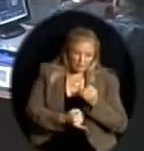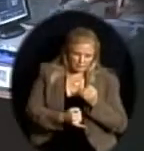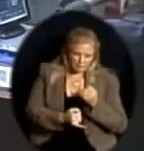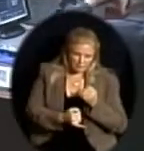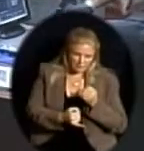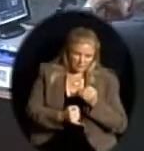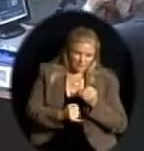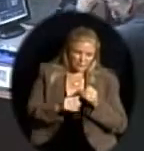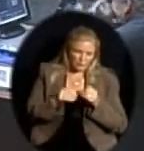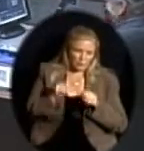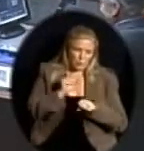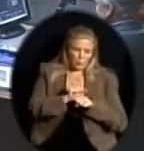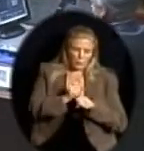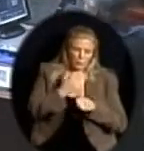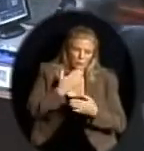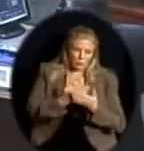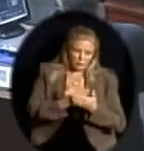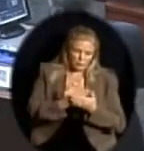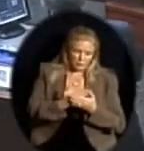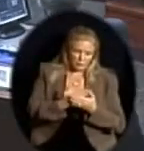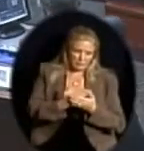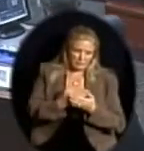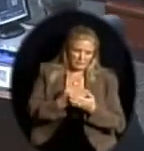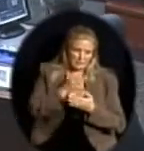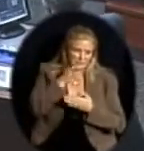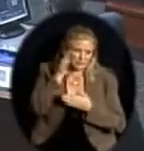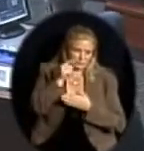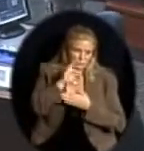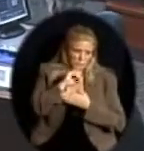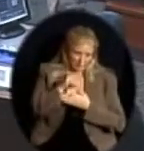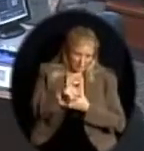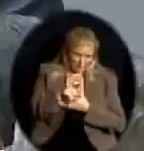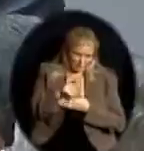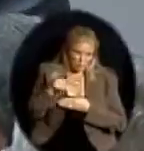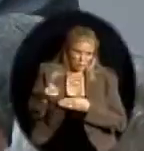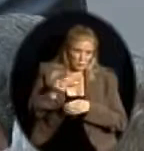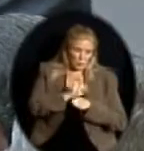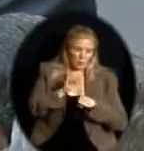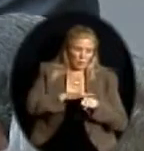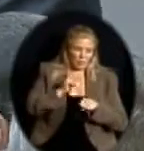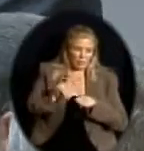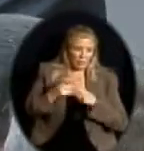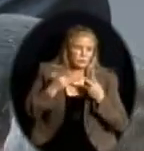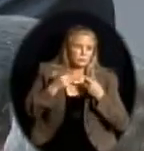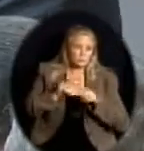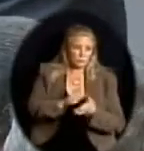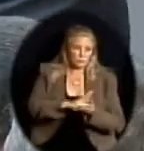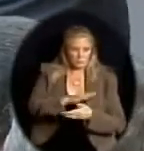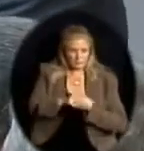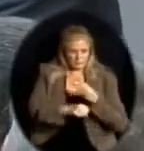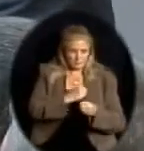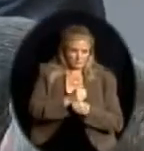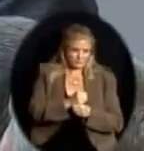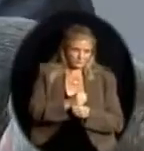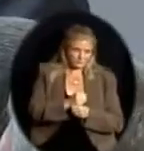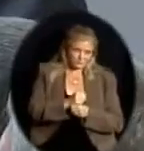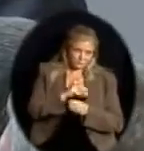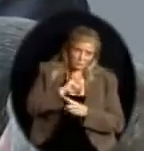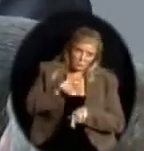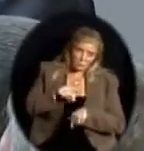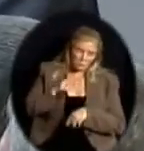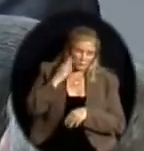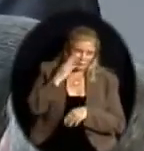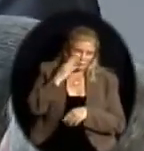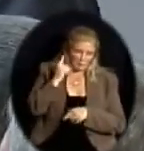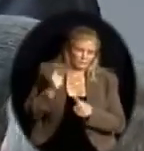that? Is that something that I thought you'd be able to do? Well, considering it's first time we tried it, we had a few problems. We decided at night we could do